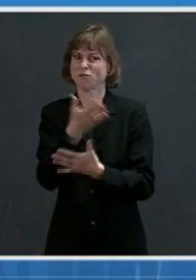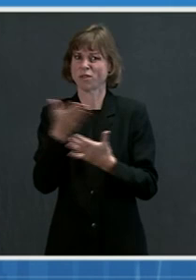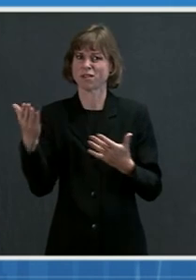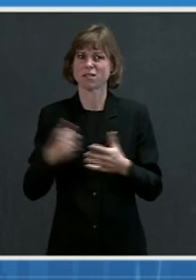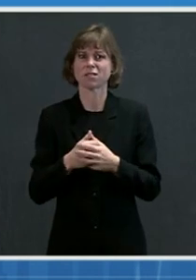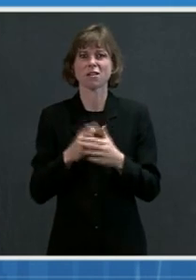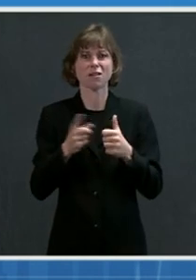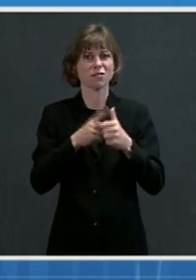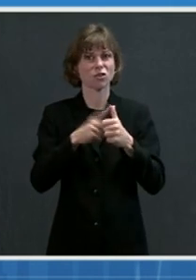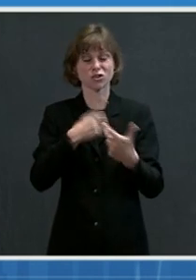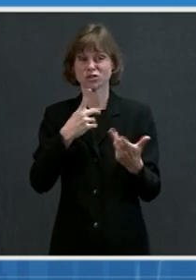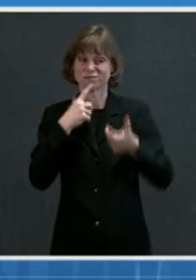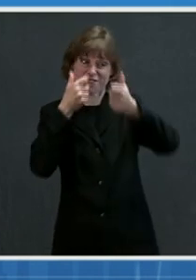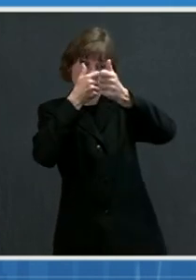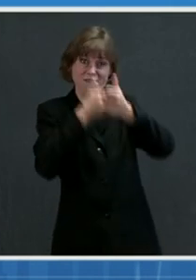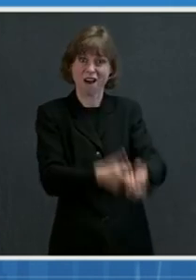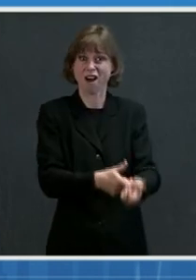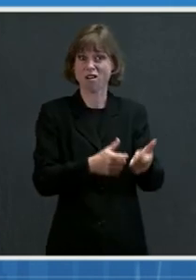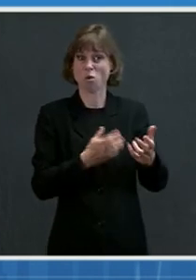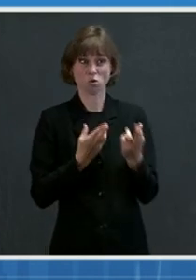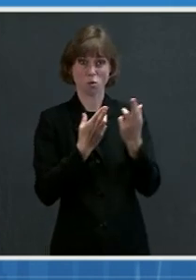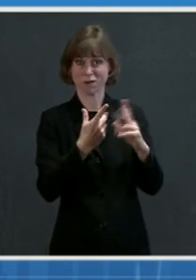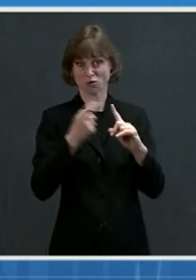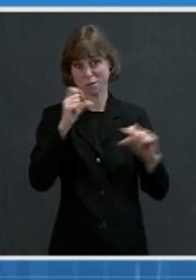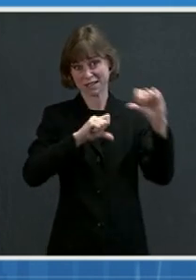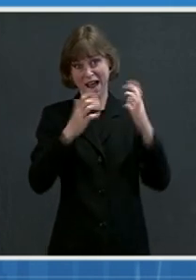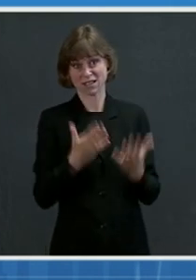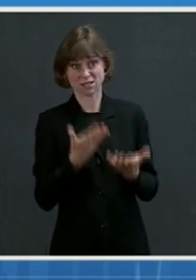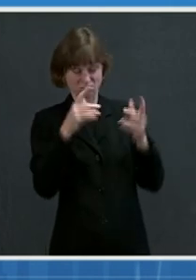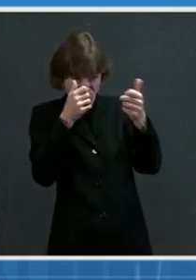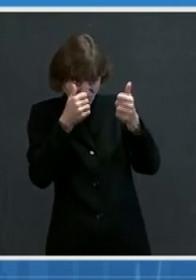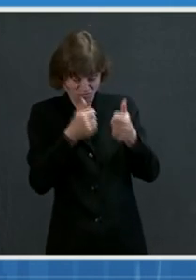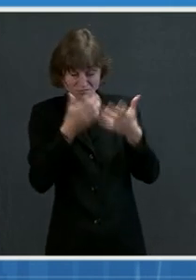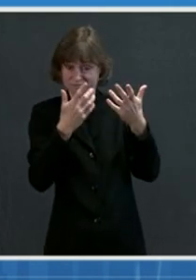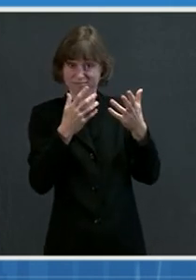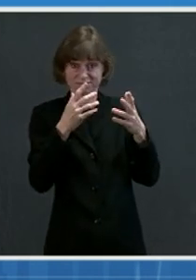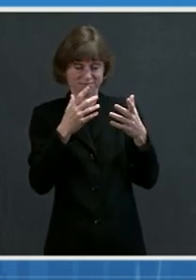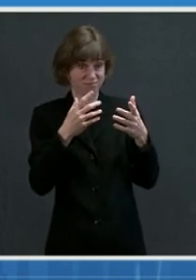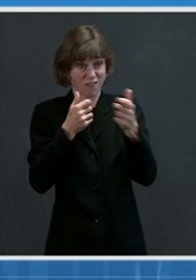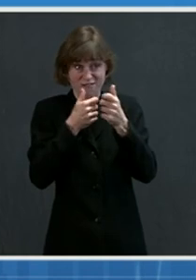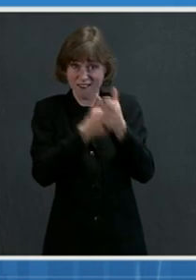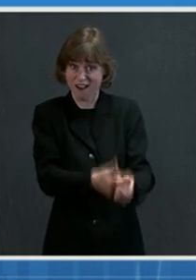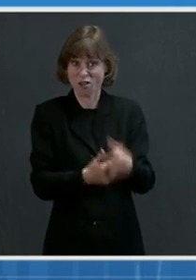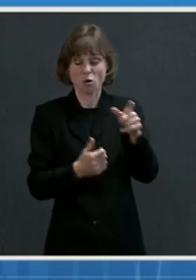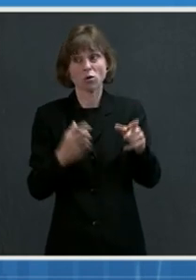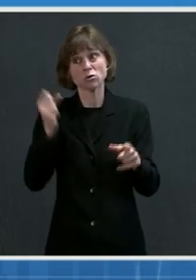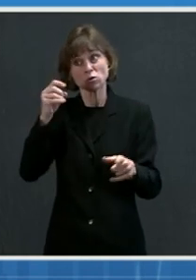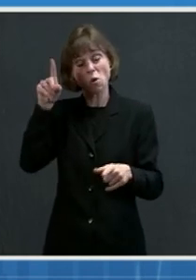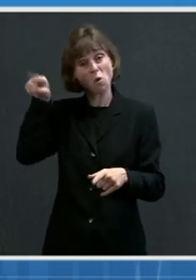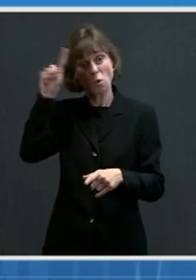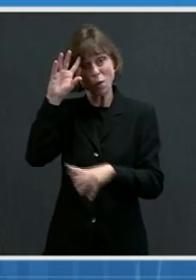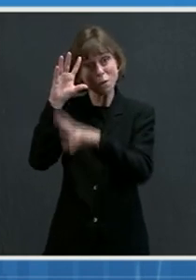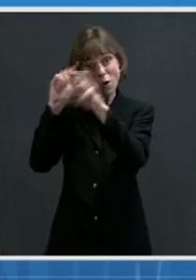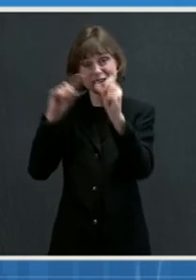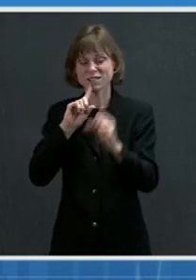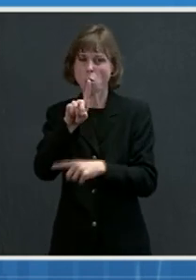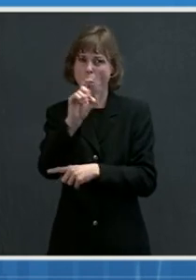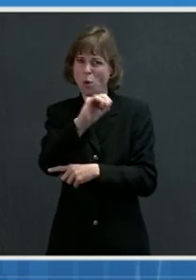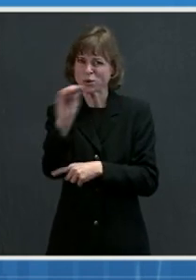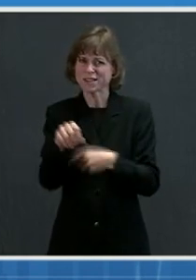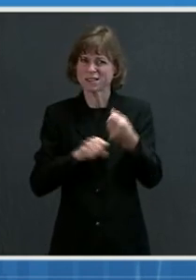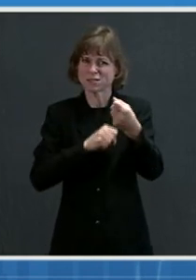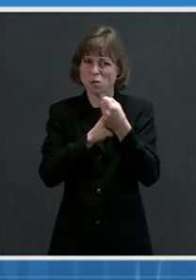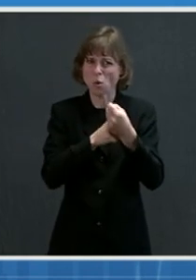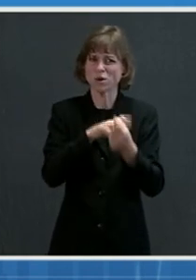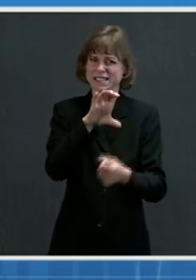of the science and the scientists and wherever that goes. And so the president is 100 percent behind Dr. Walensky and the CDC's recommendations.